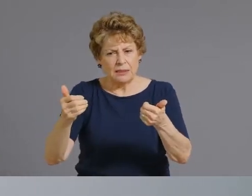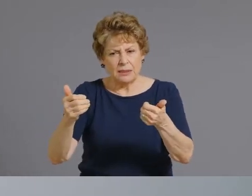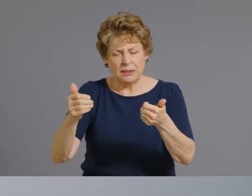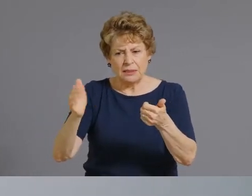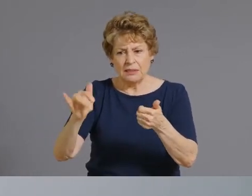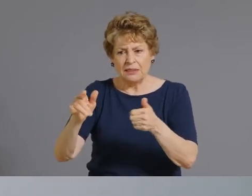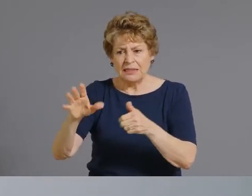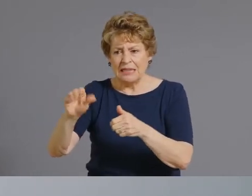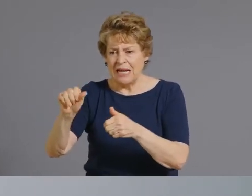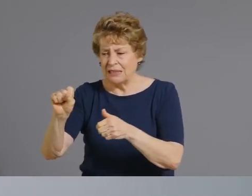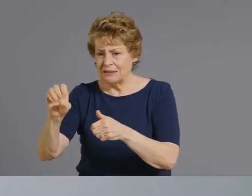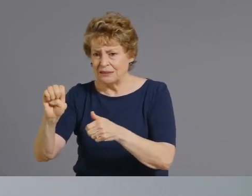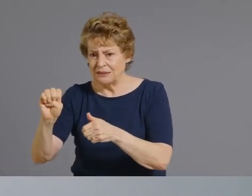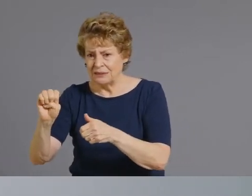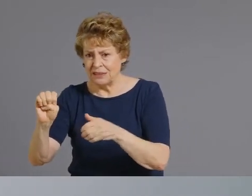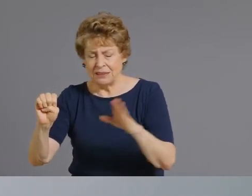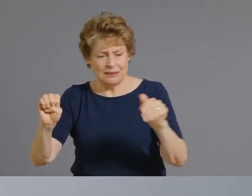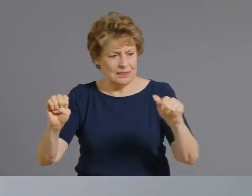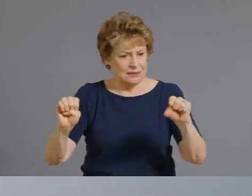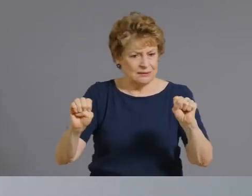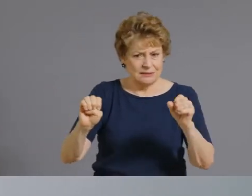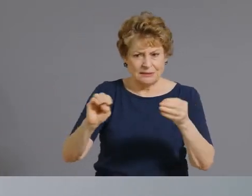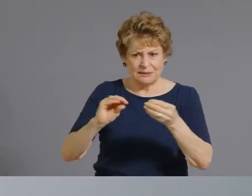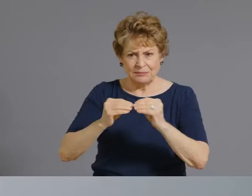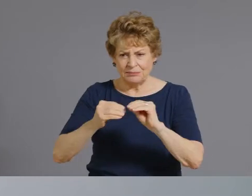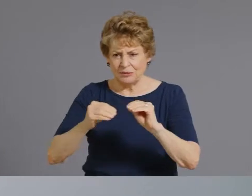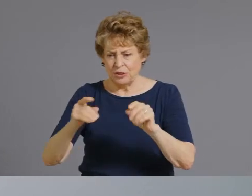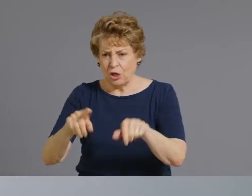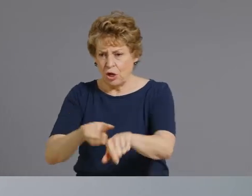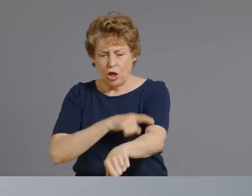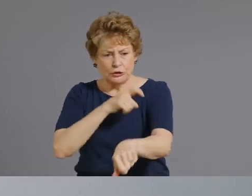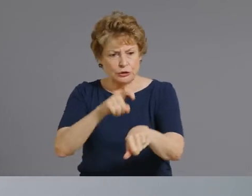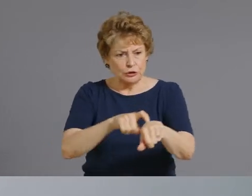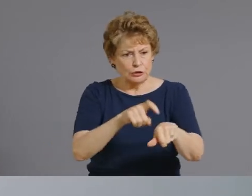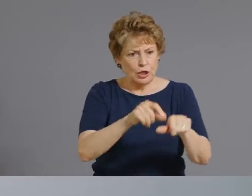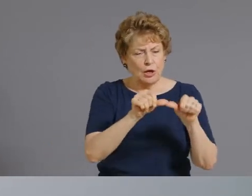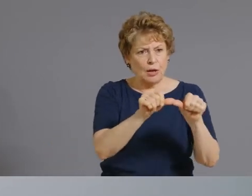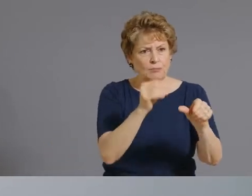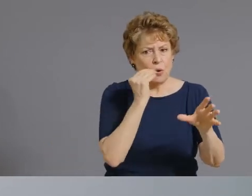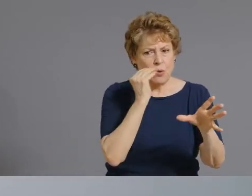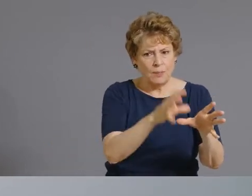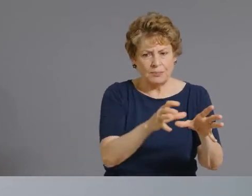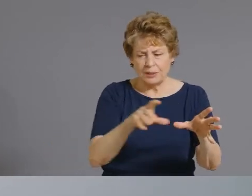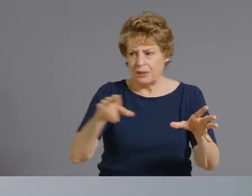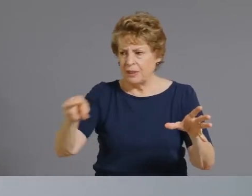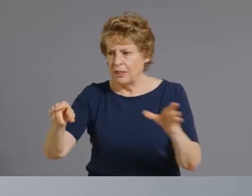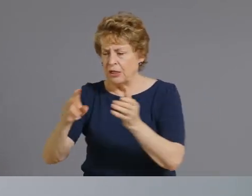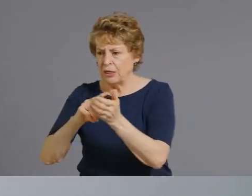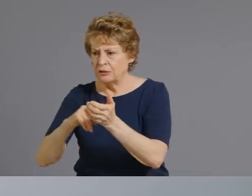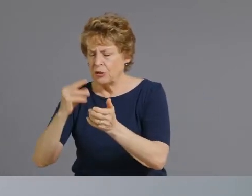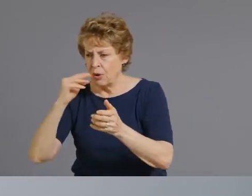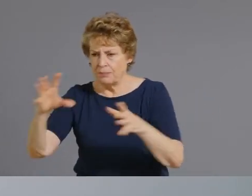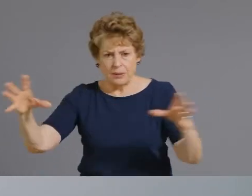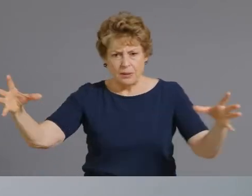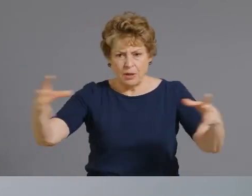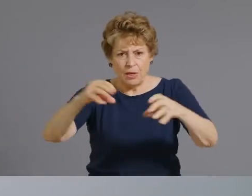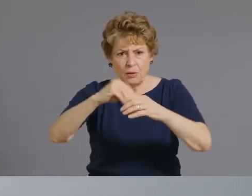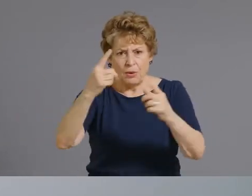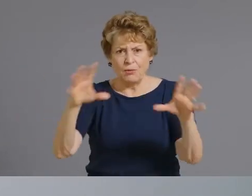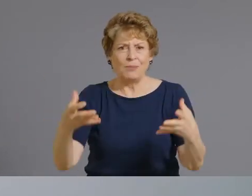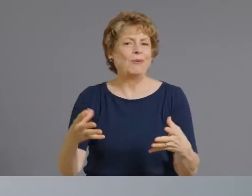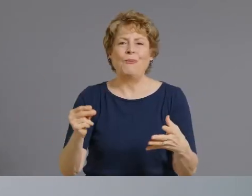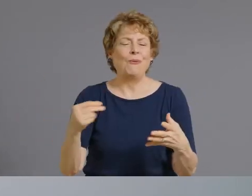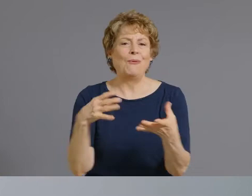to be considered the same outbreak so that will increase the numbers usually around the mid of the year almost with all of our diseases